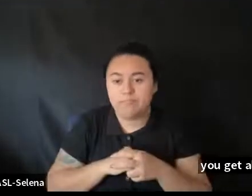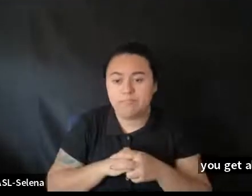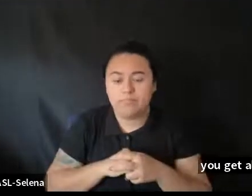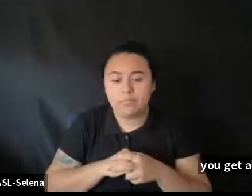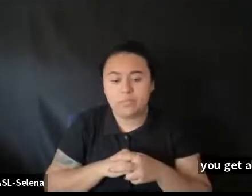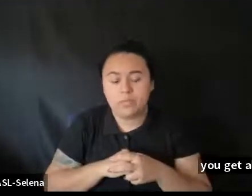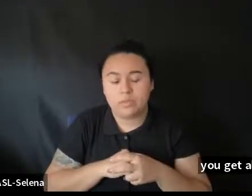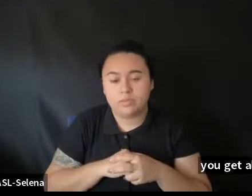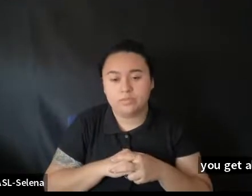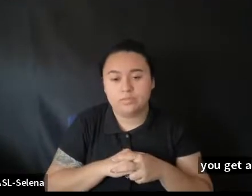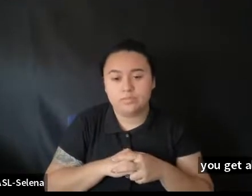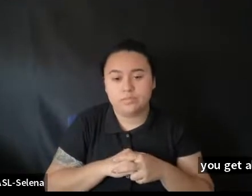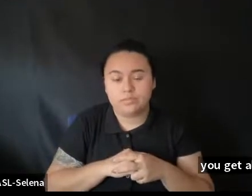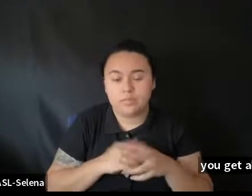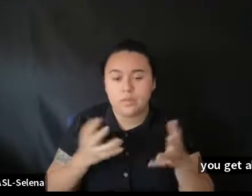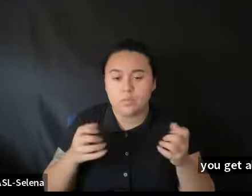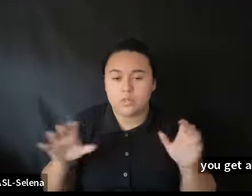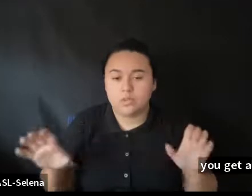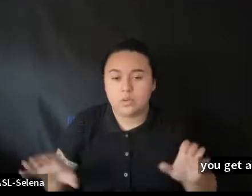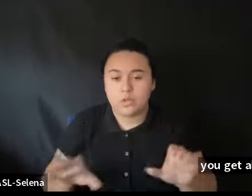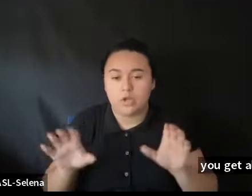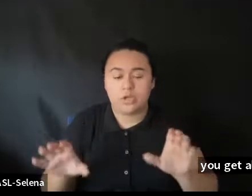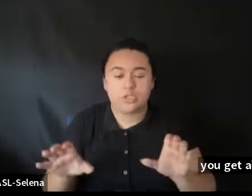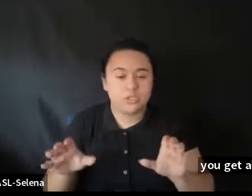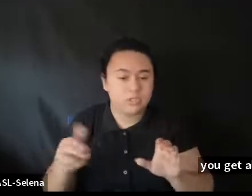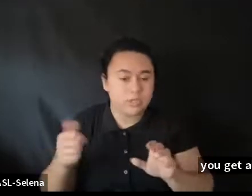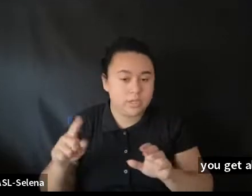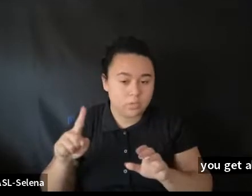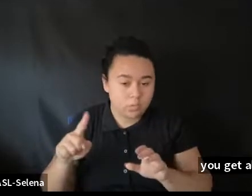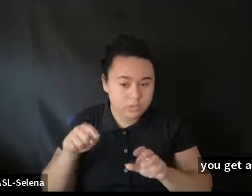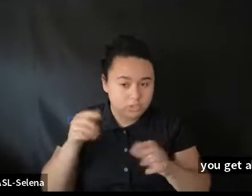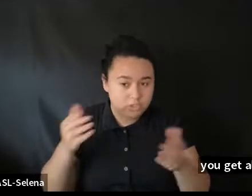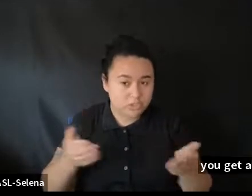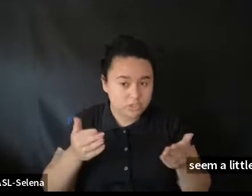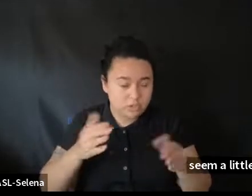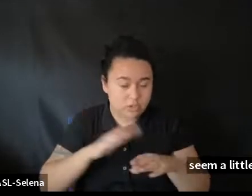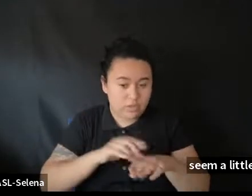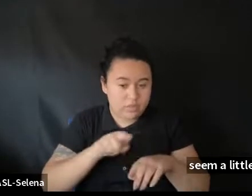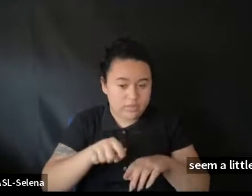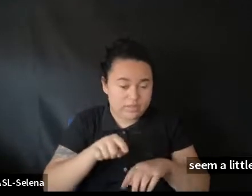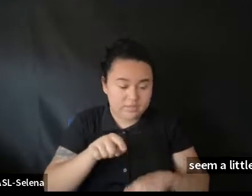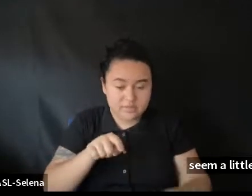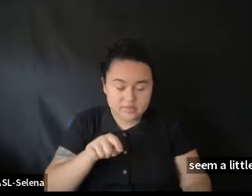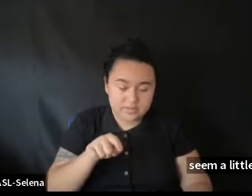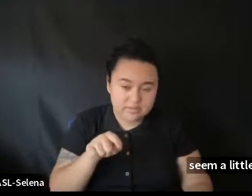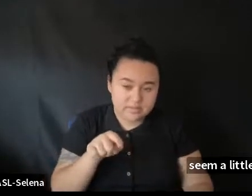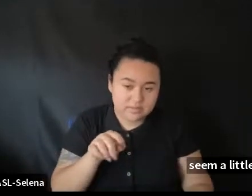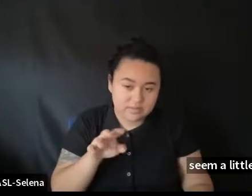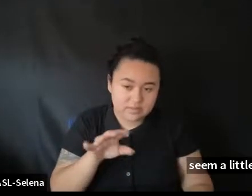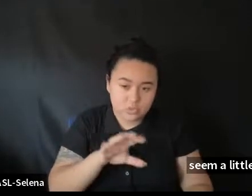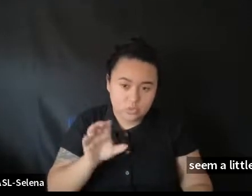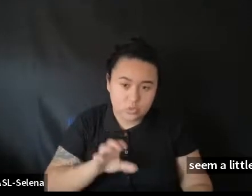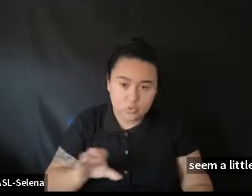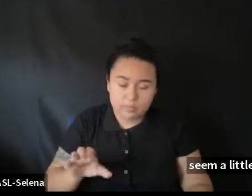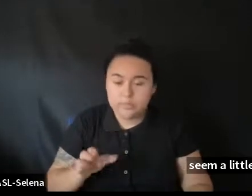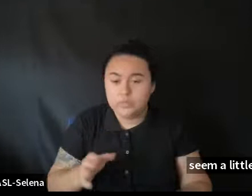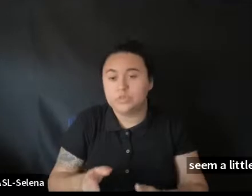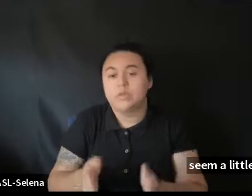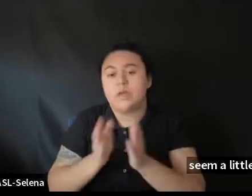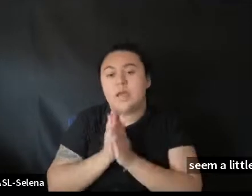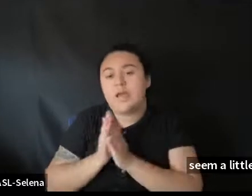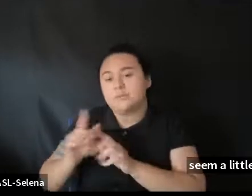And I want to encourage anybody who's on this Zoom to ask